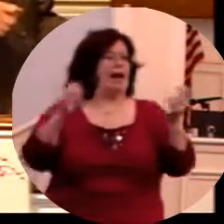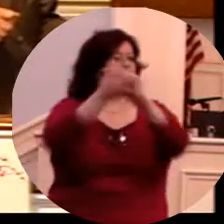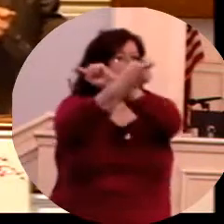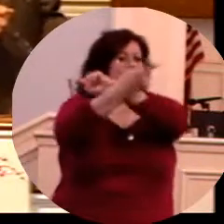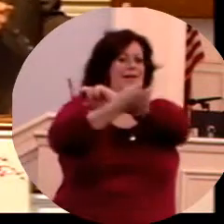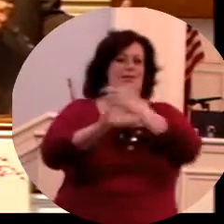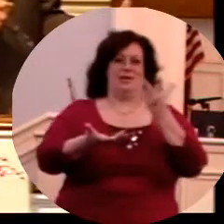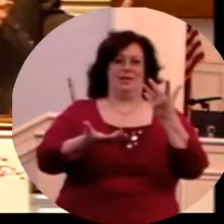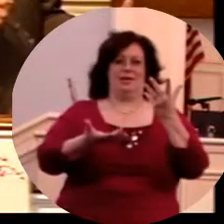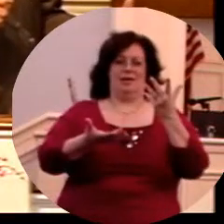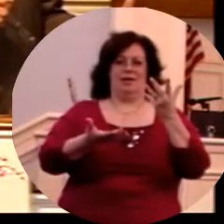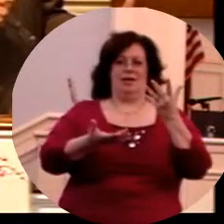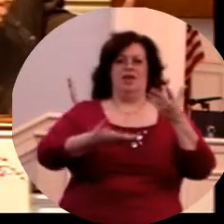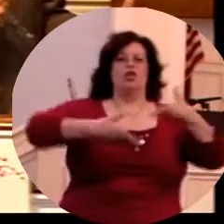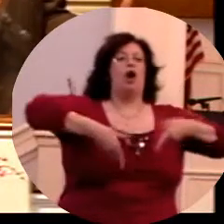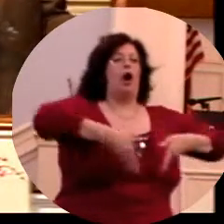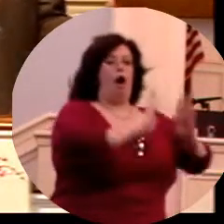boy.